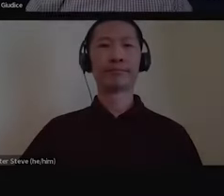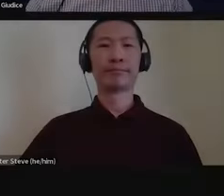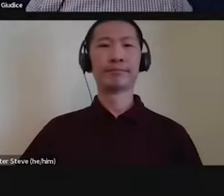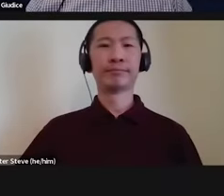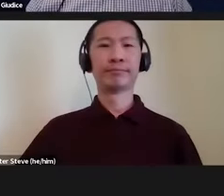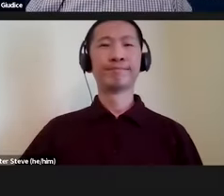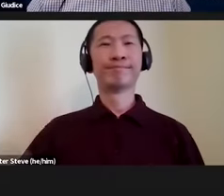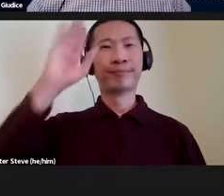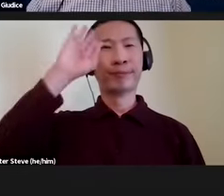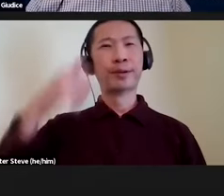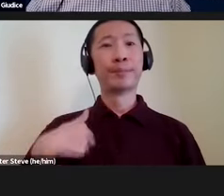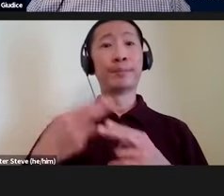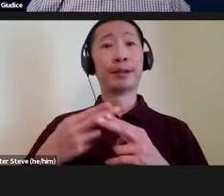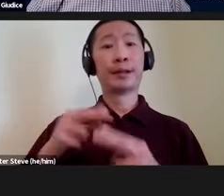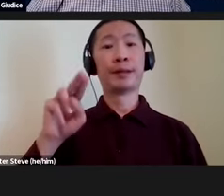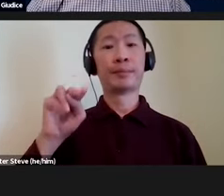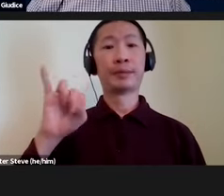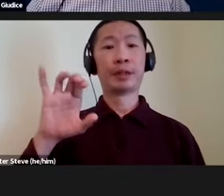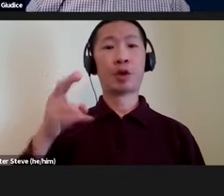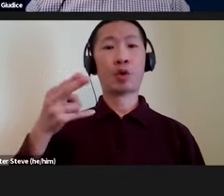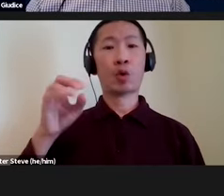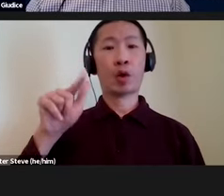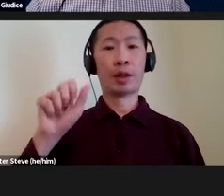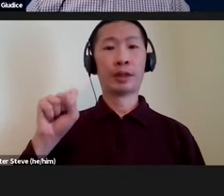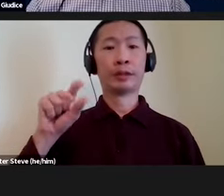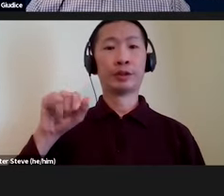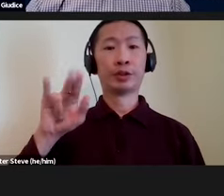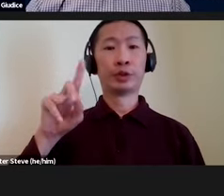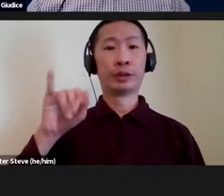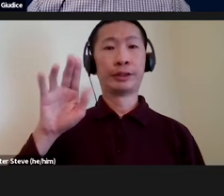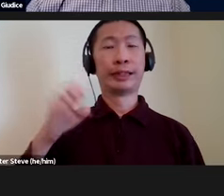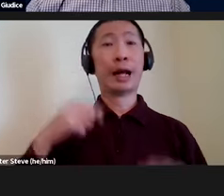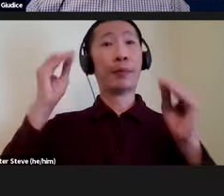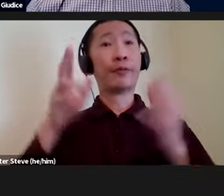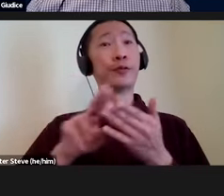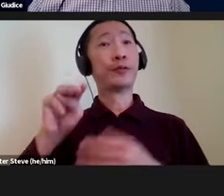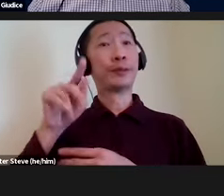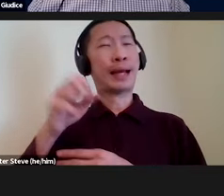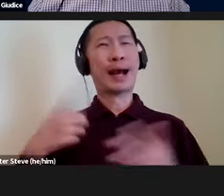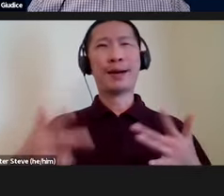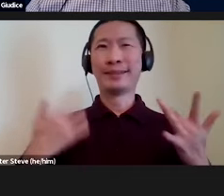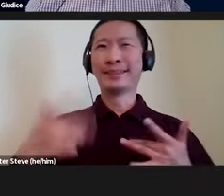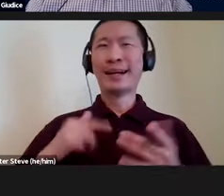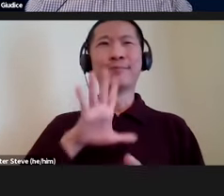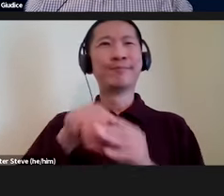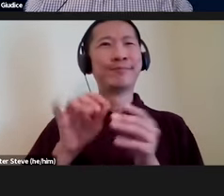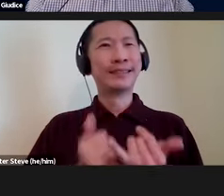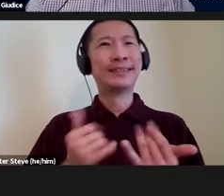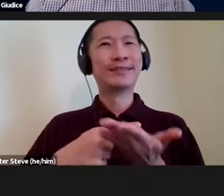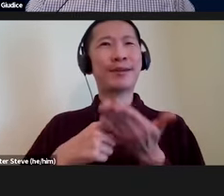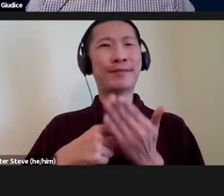Hello, my name is Nicholas Chidici. I'm a professor at the University of Maine, and I'm excited to be speaking with you in this conversation series.